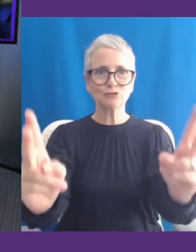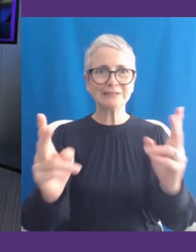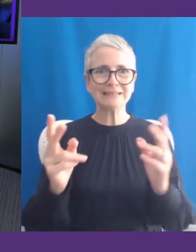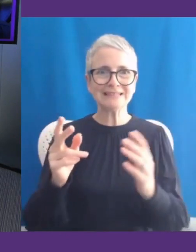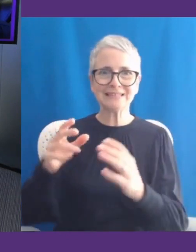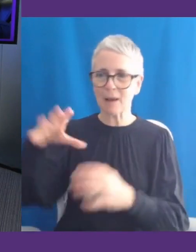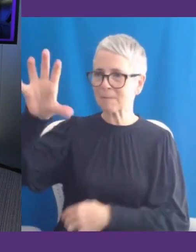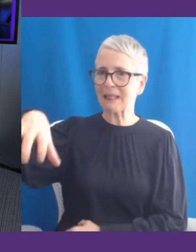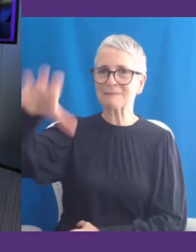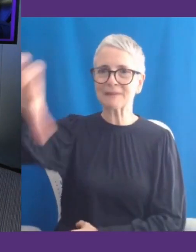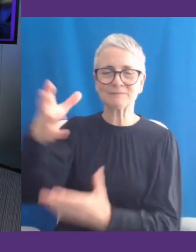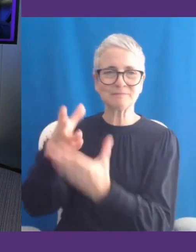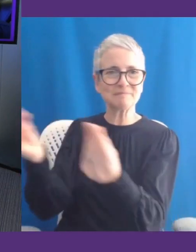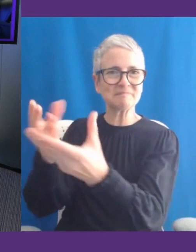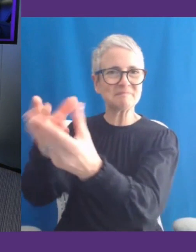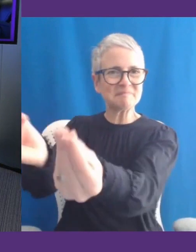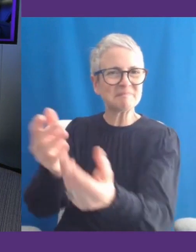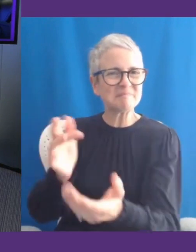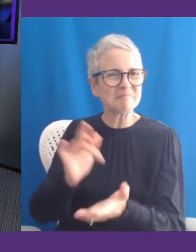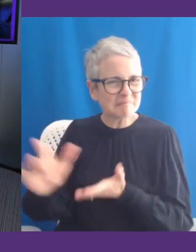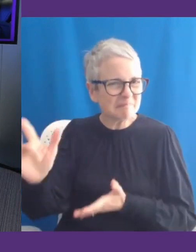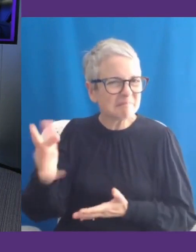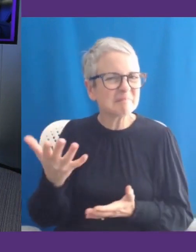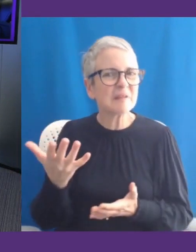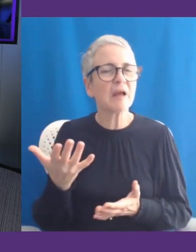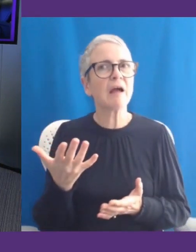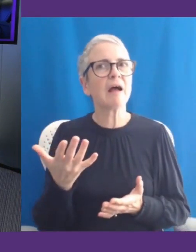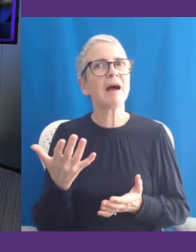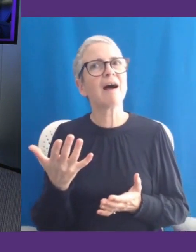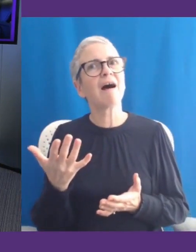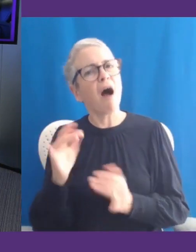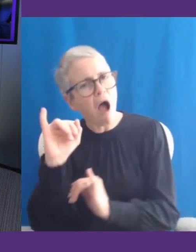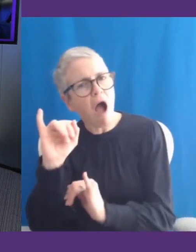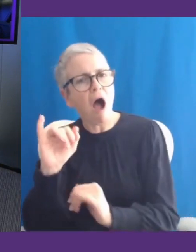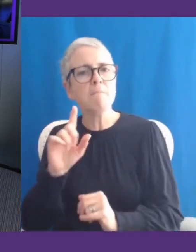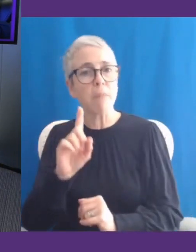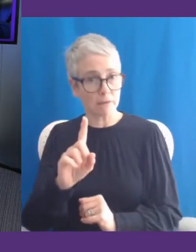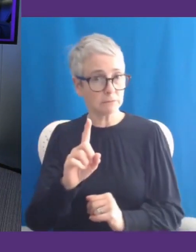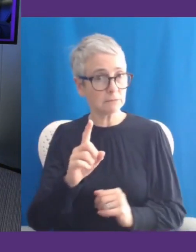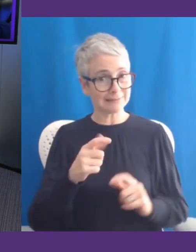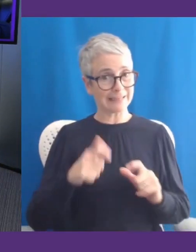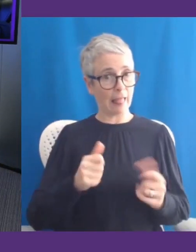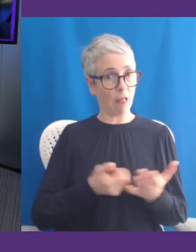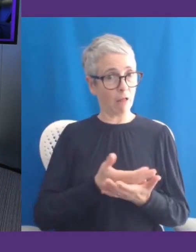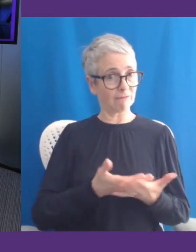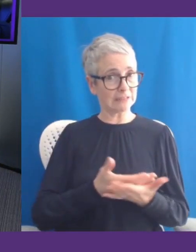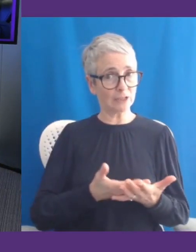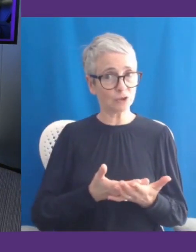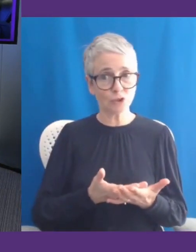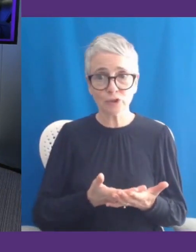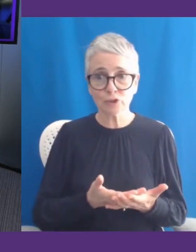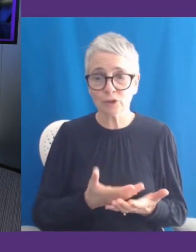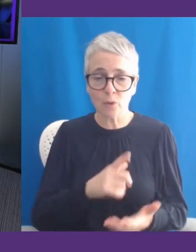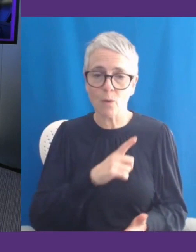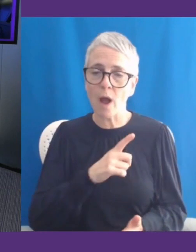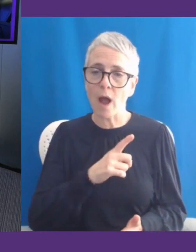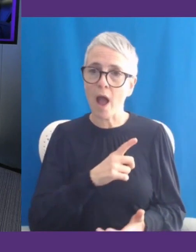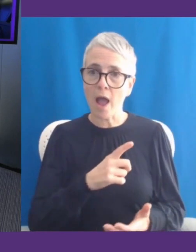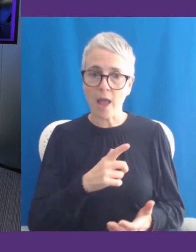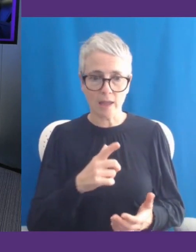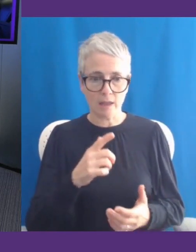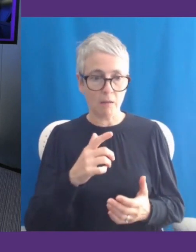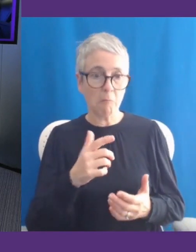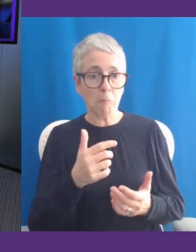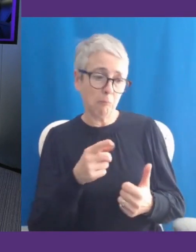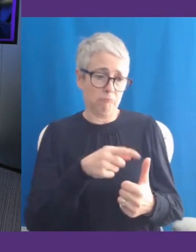towards banking, but it is one of the big topics of conversation at the moment is, on one hand, banking is becoming more accessible because, you know,